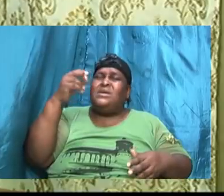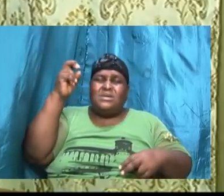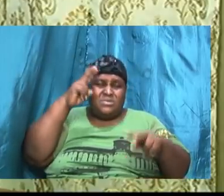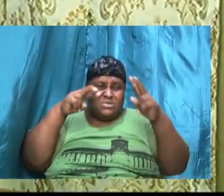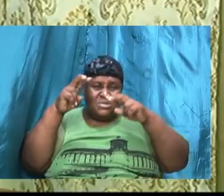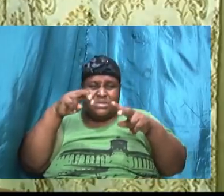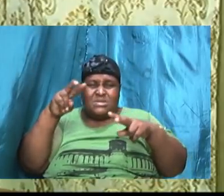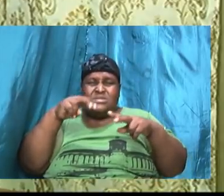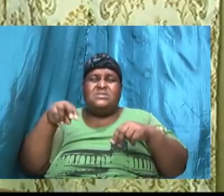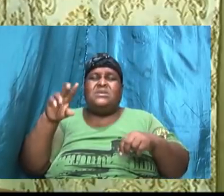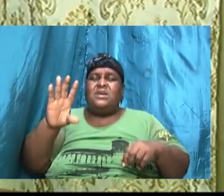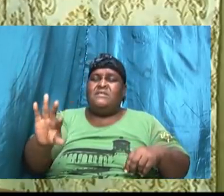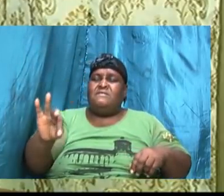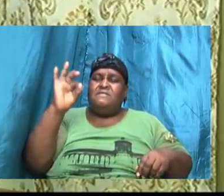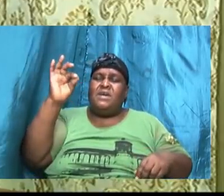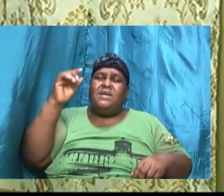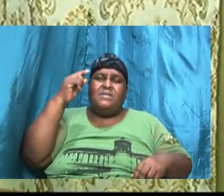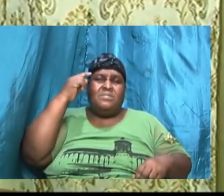find the will of God